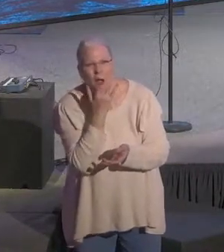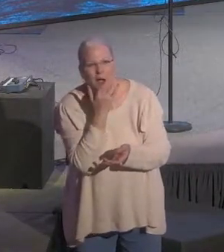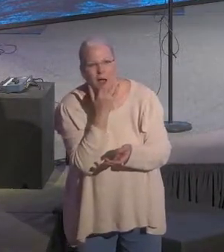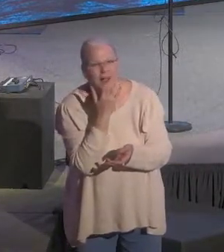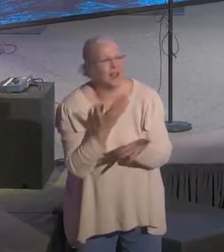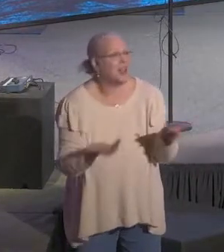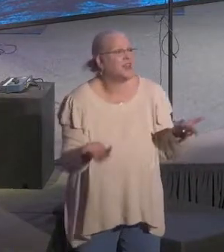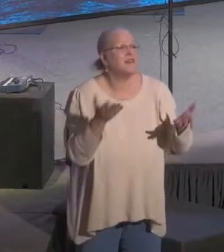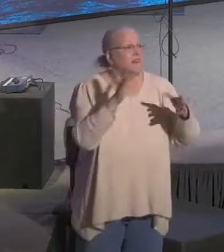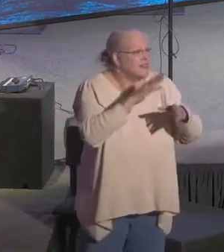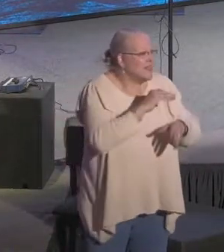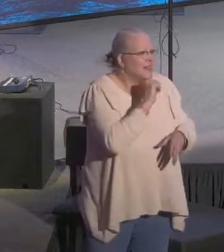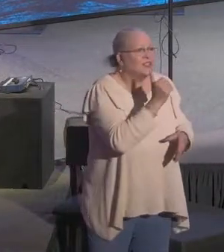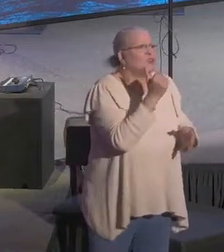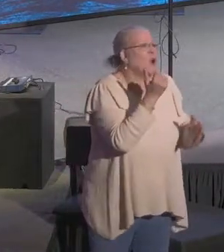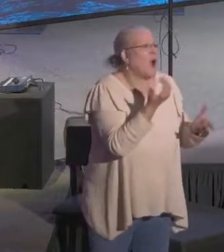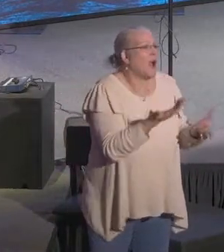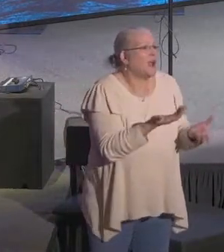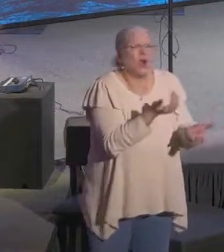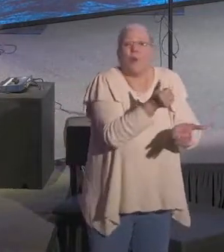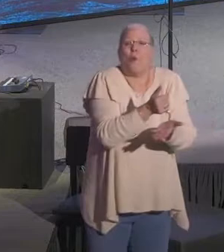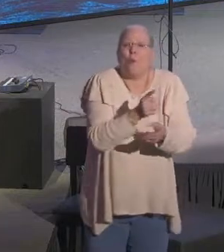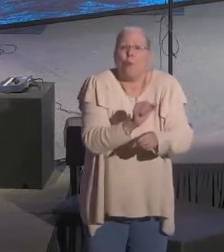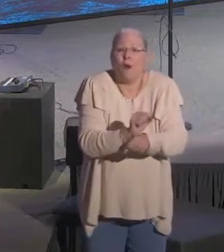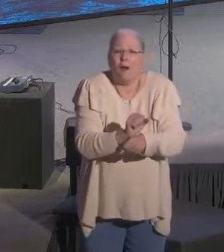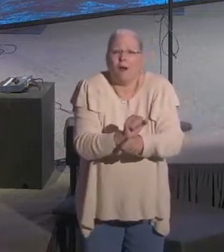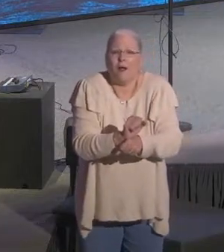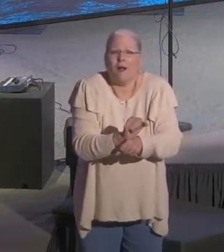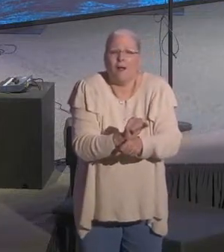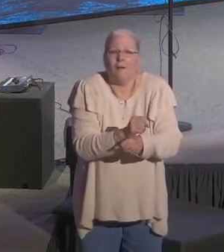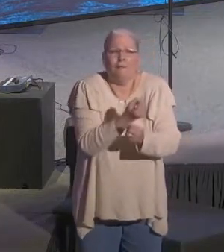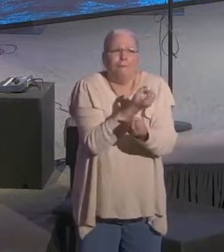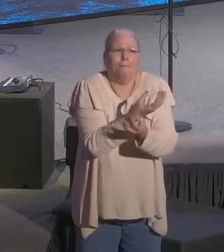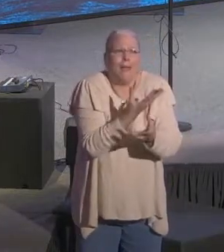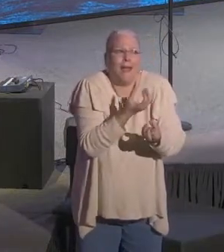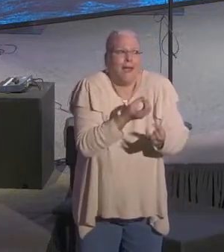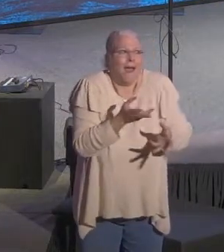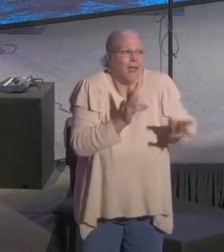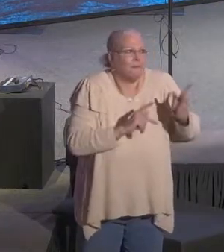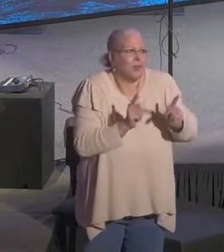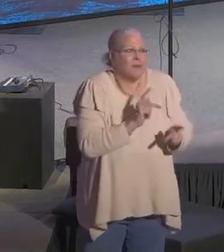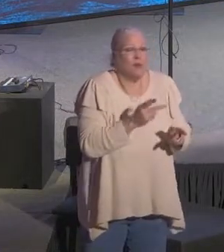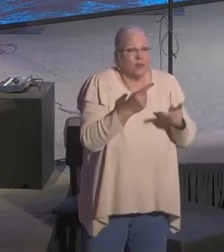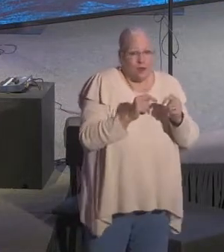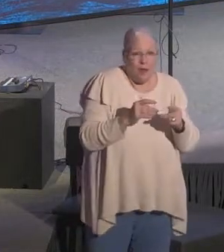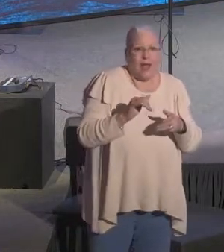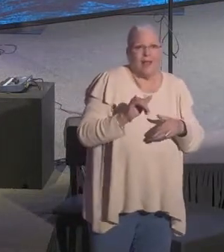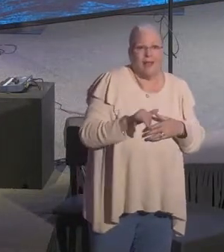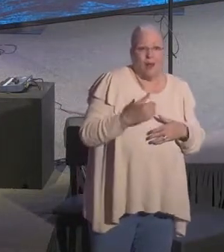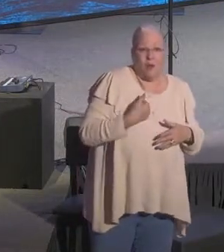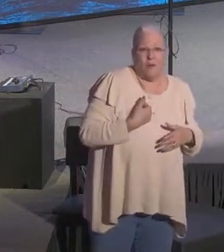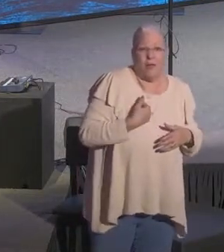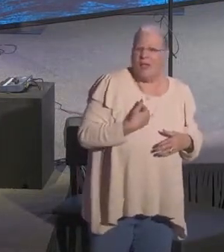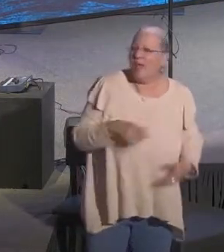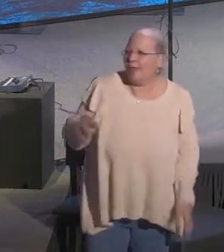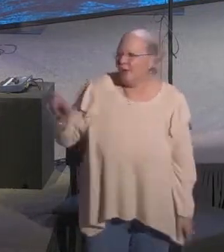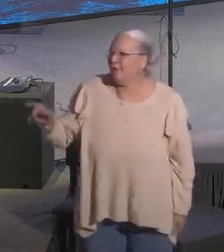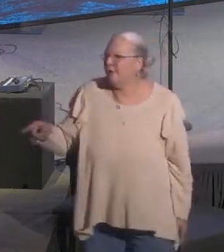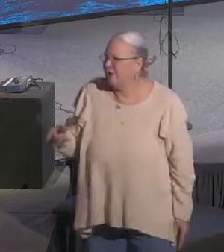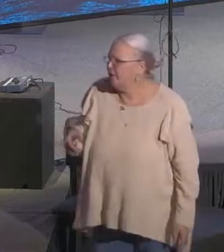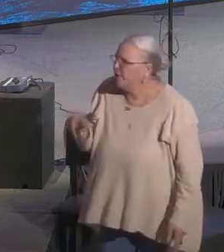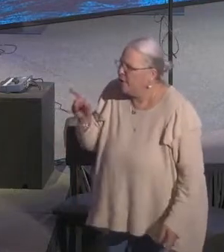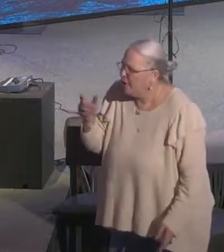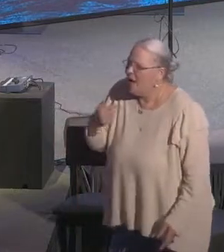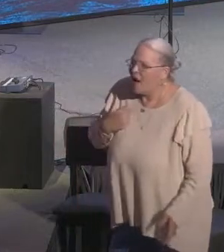That is ineffective. People tried that on me for years. I'm right, you're wrong, and I